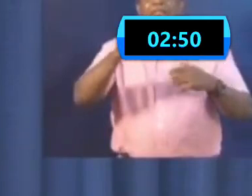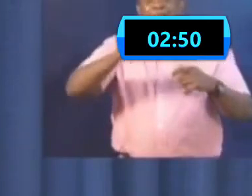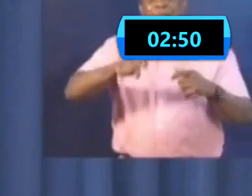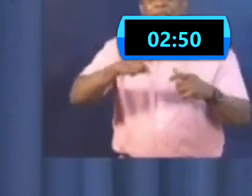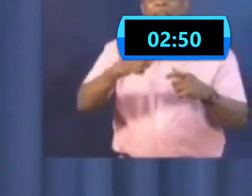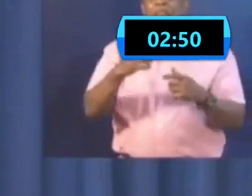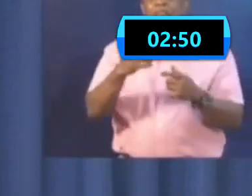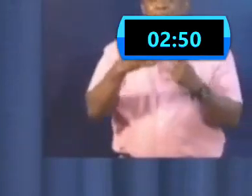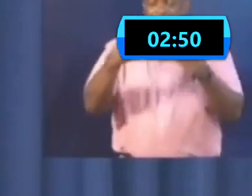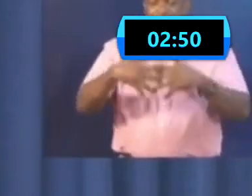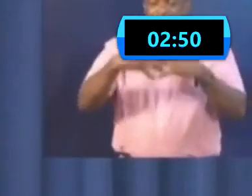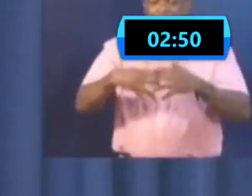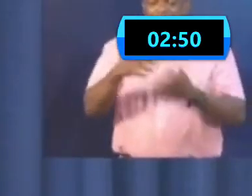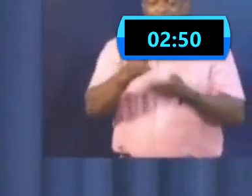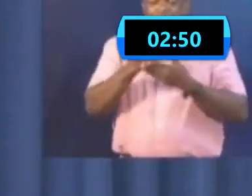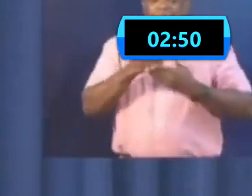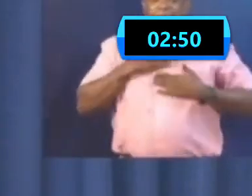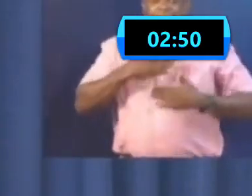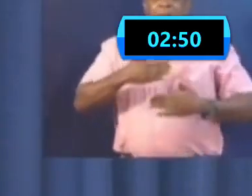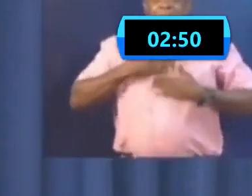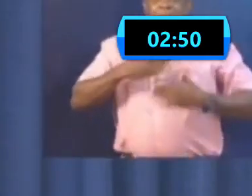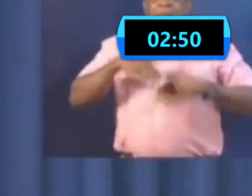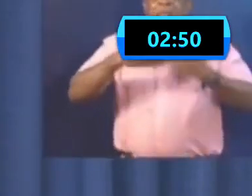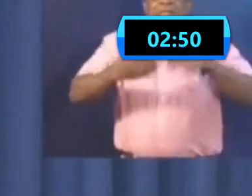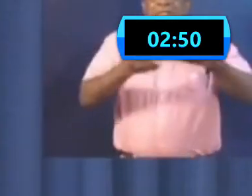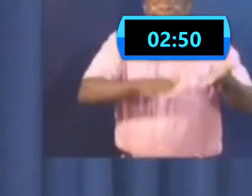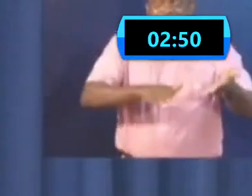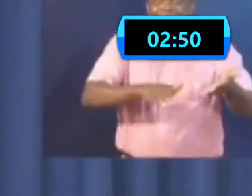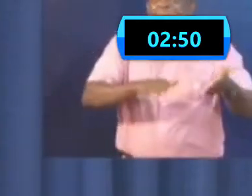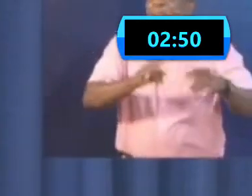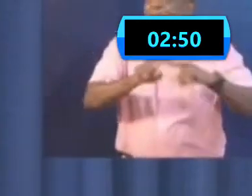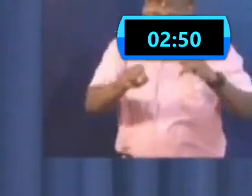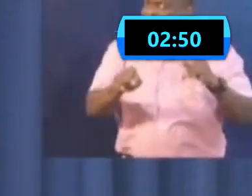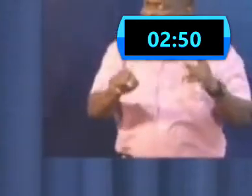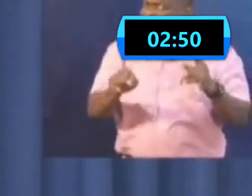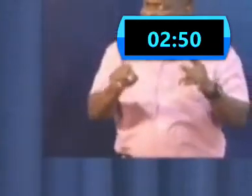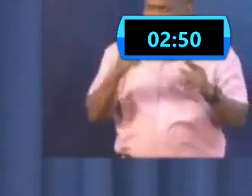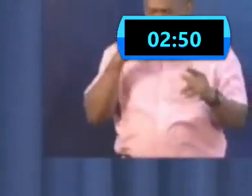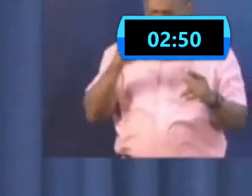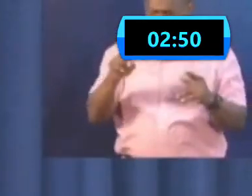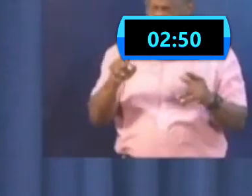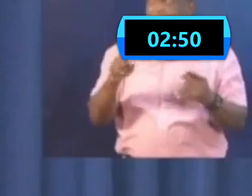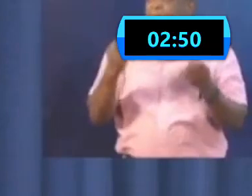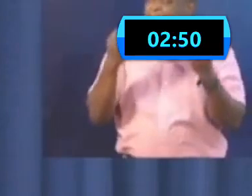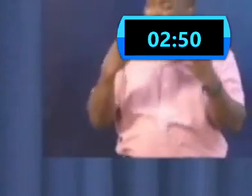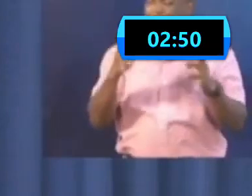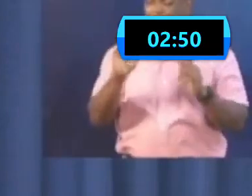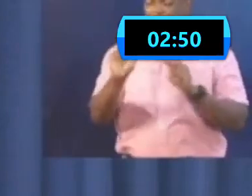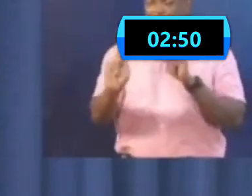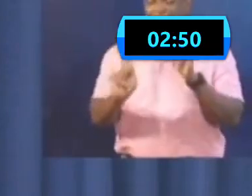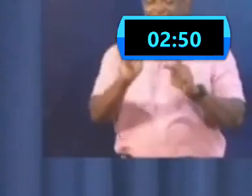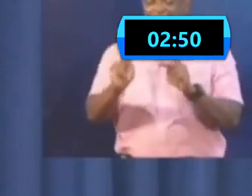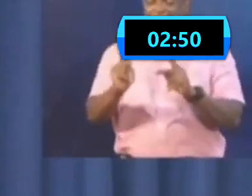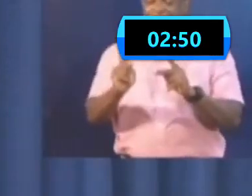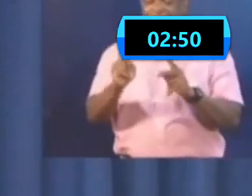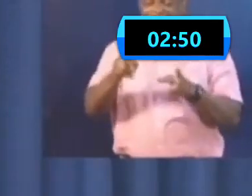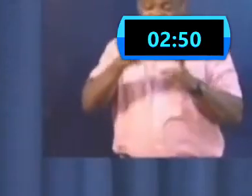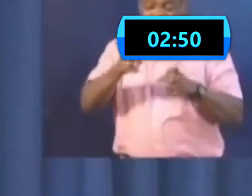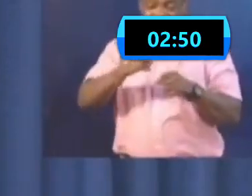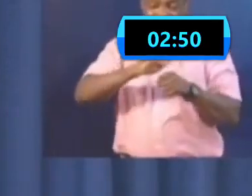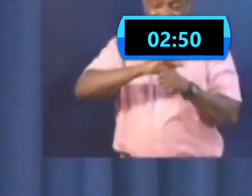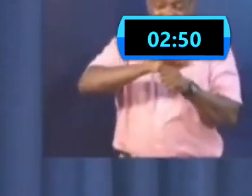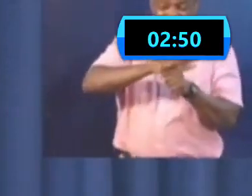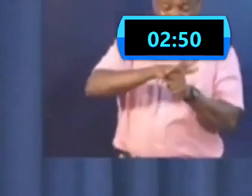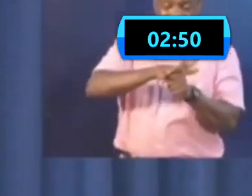turns out that a lot of the people who were ending up in that situation were older people